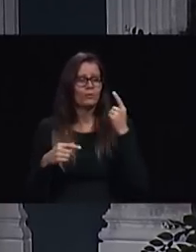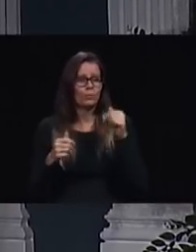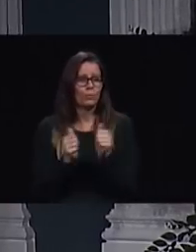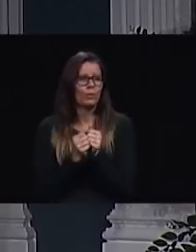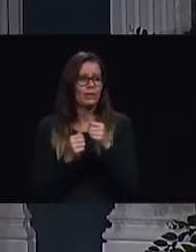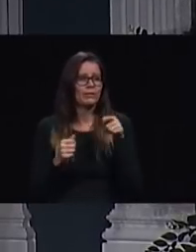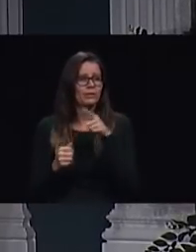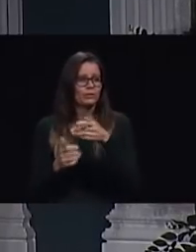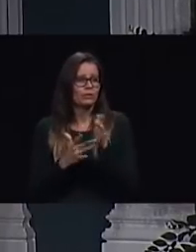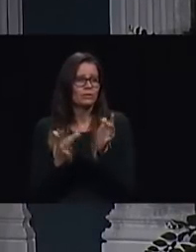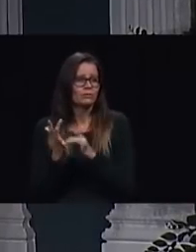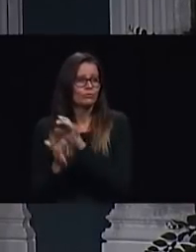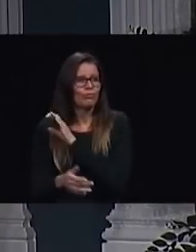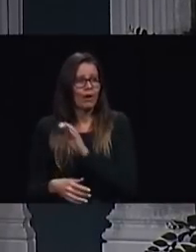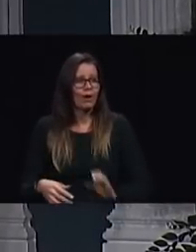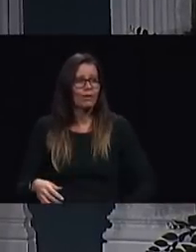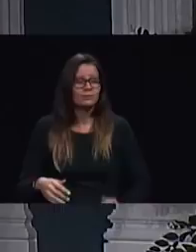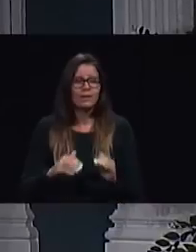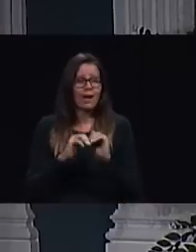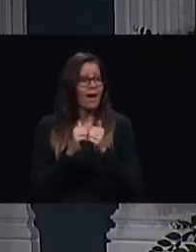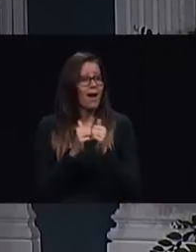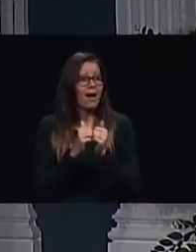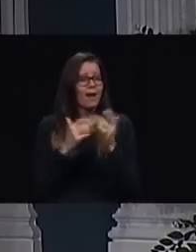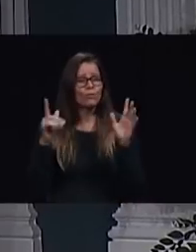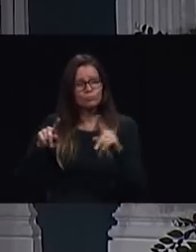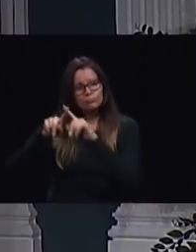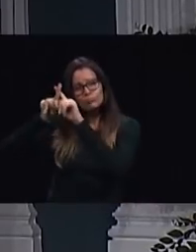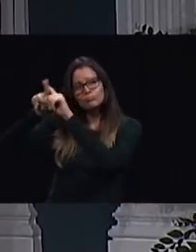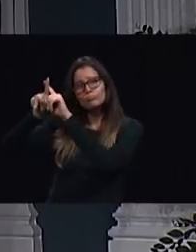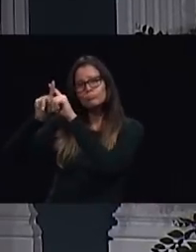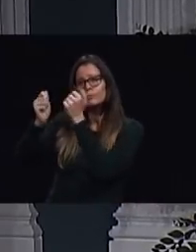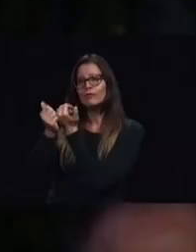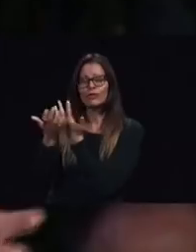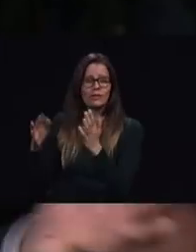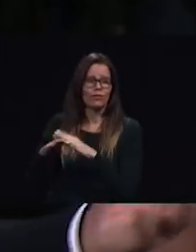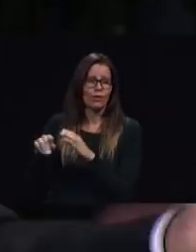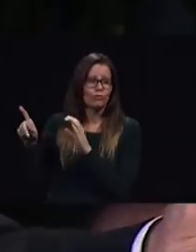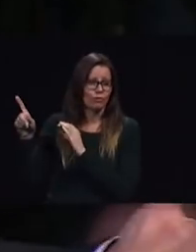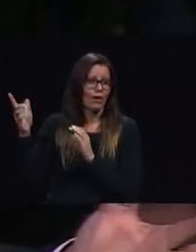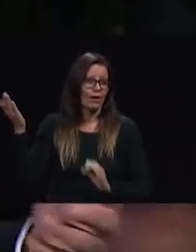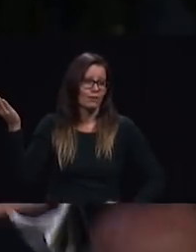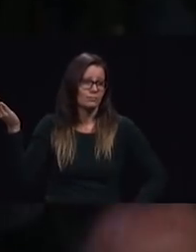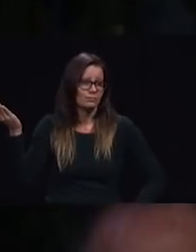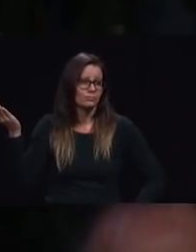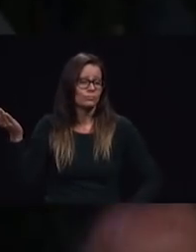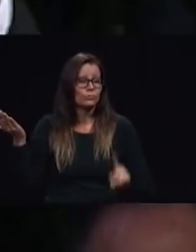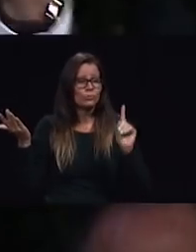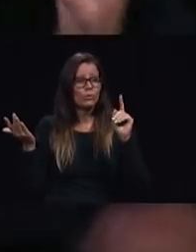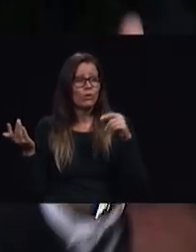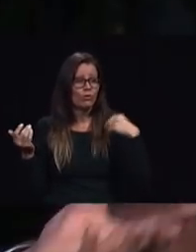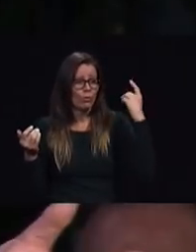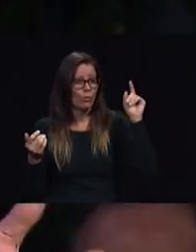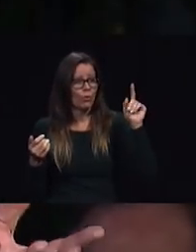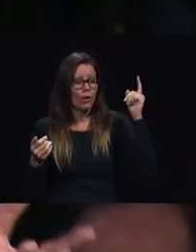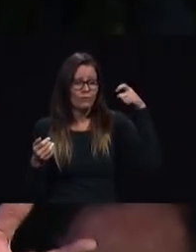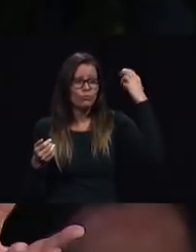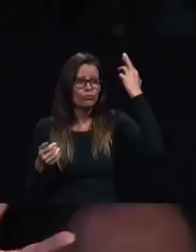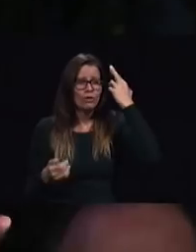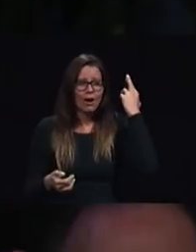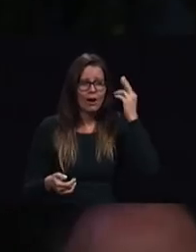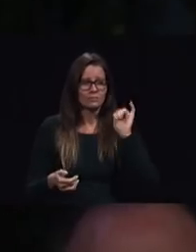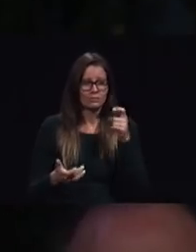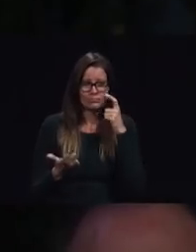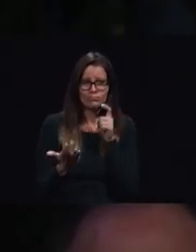on Christ for our every need as we realize that total member involvement involves everything we